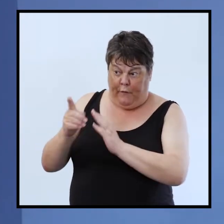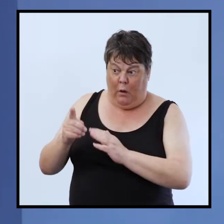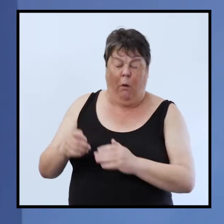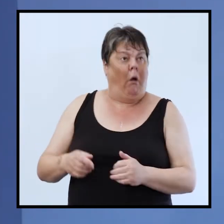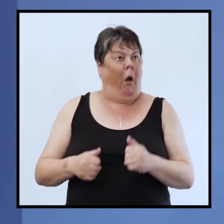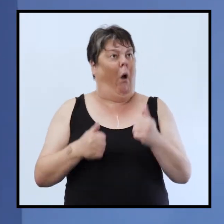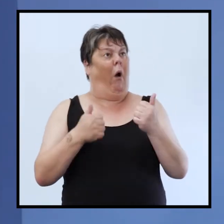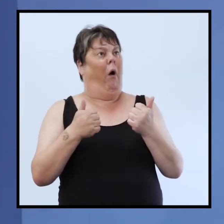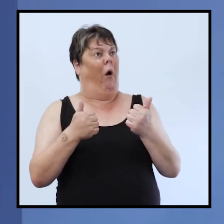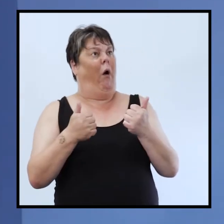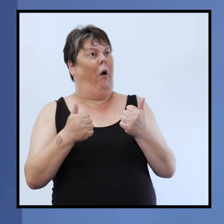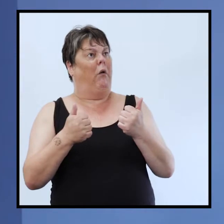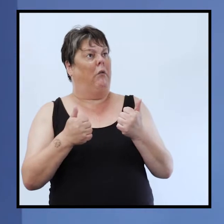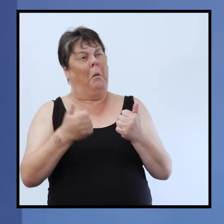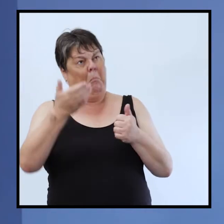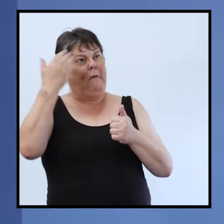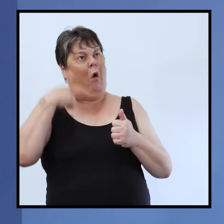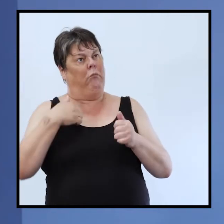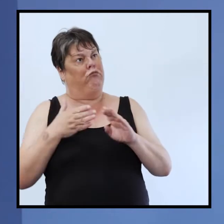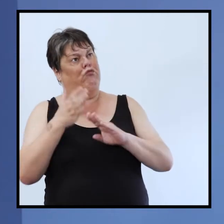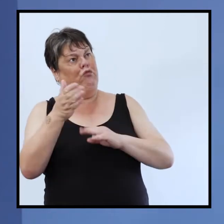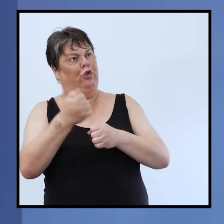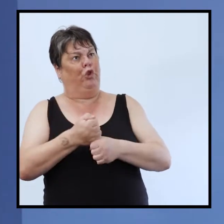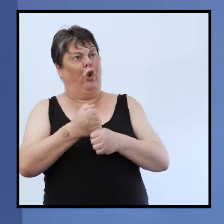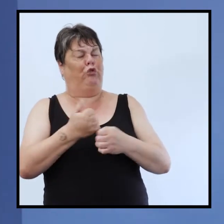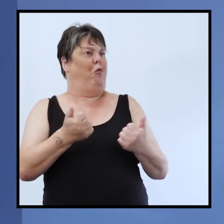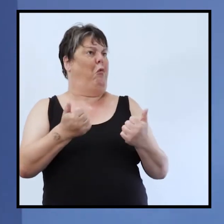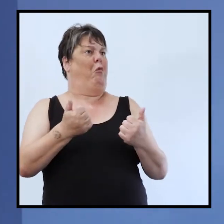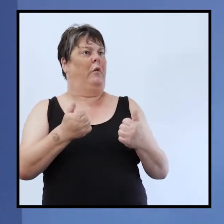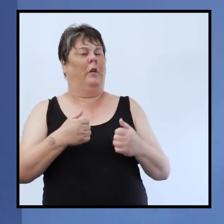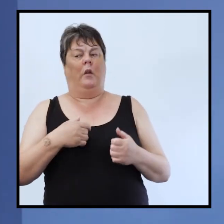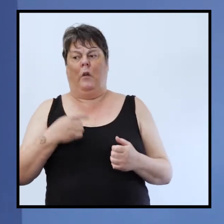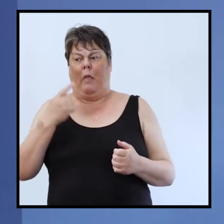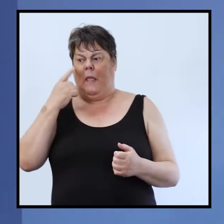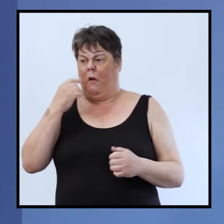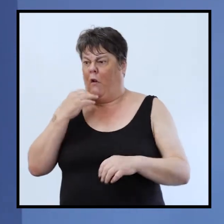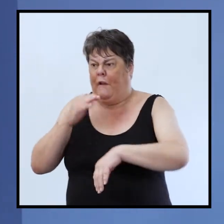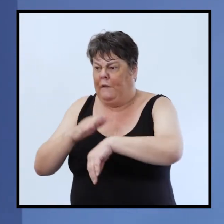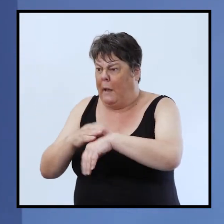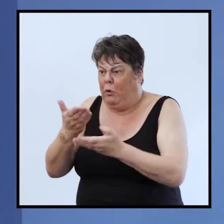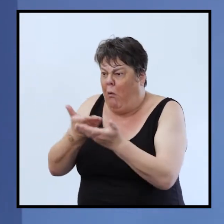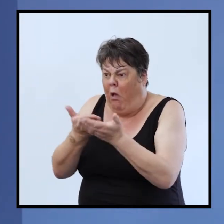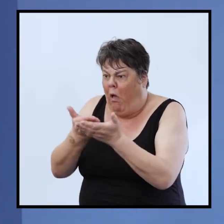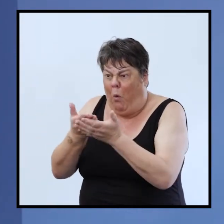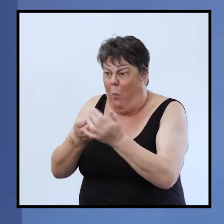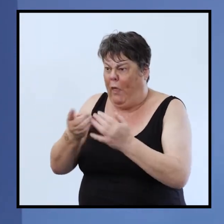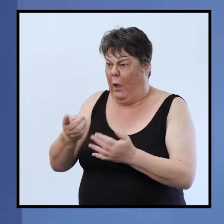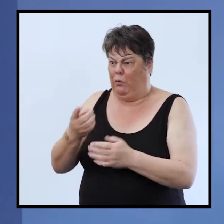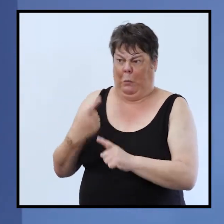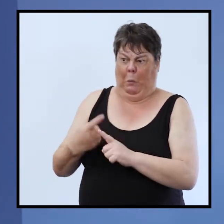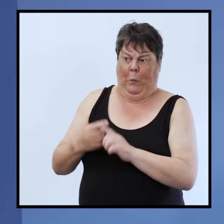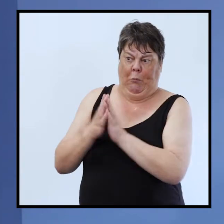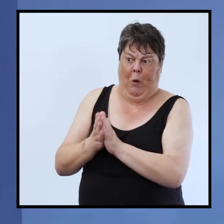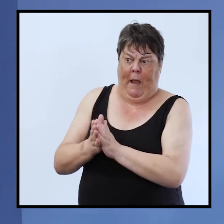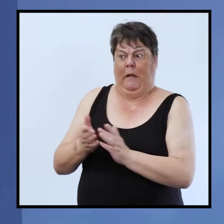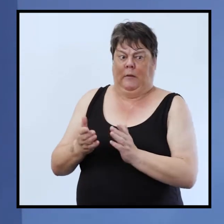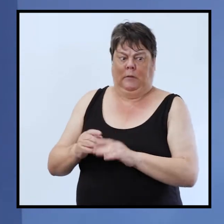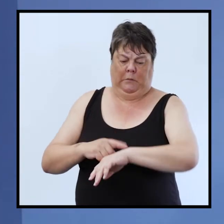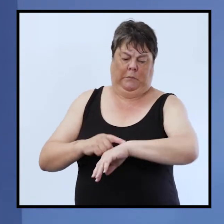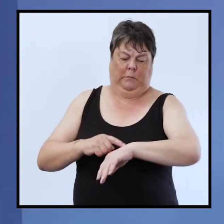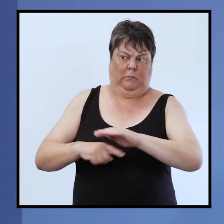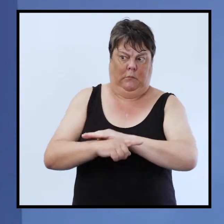yeah yeah that'd be good i used to go to church you know blah blah and you're almost thinking you i haven't got time to talk um